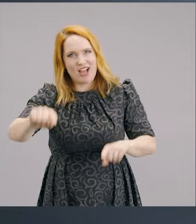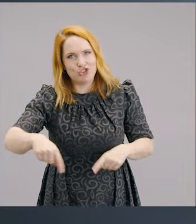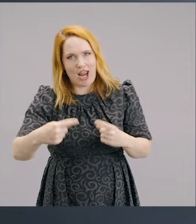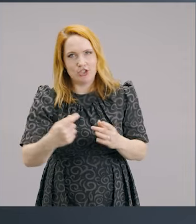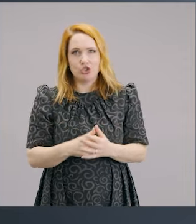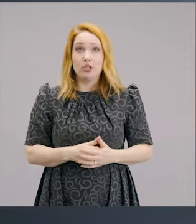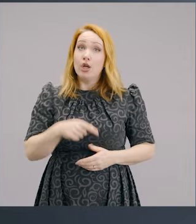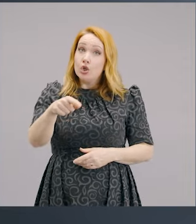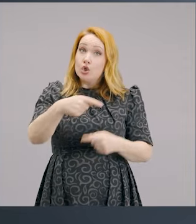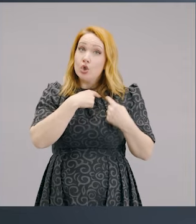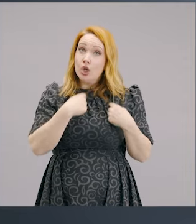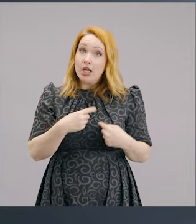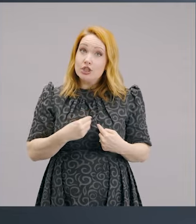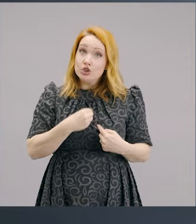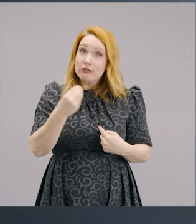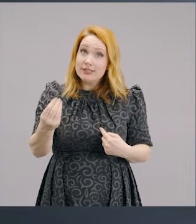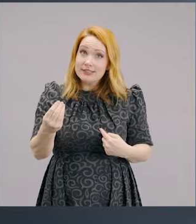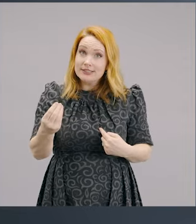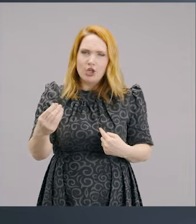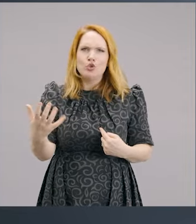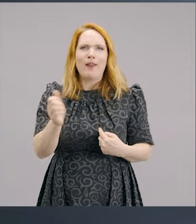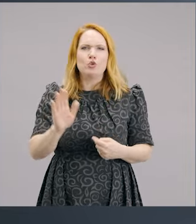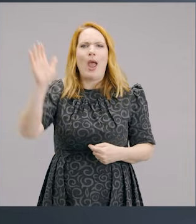How generous are you? You don't need to call out.